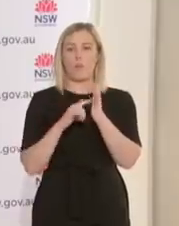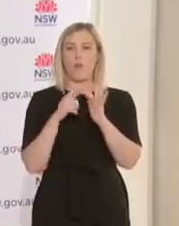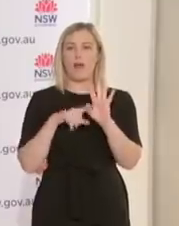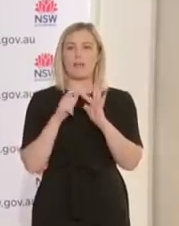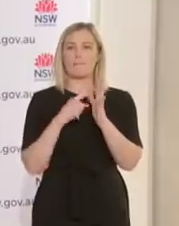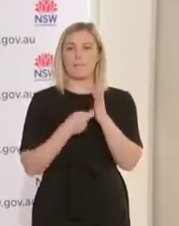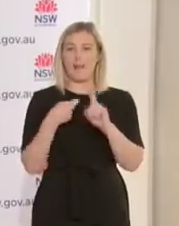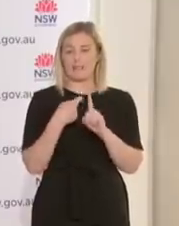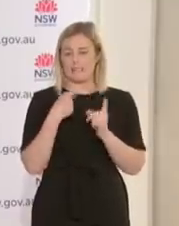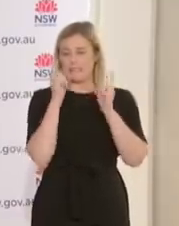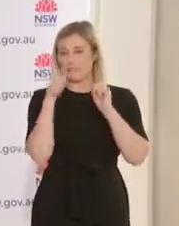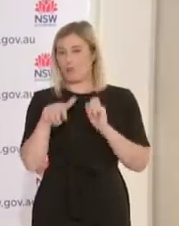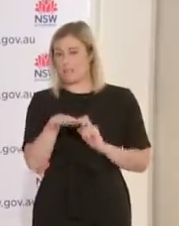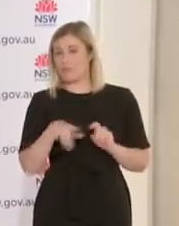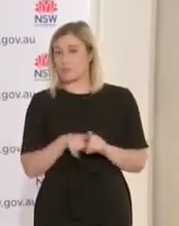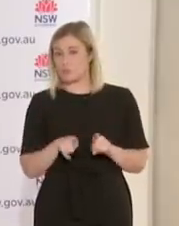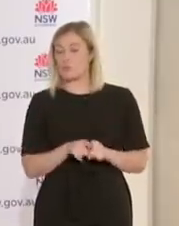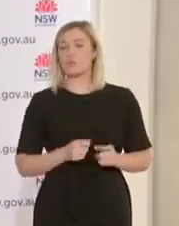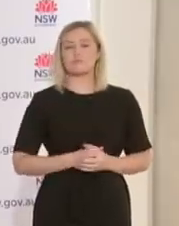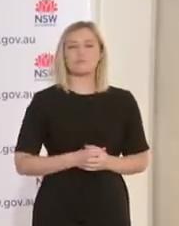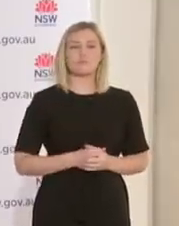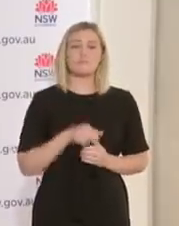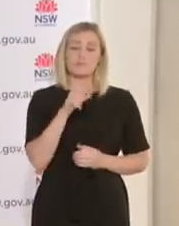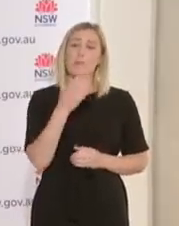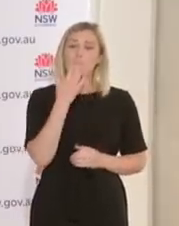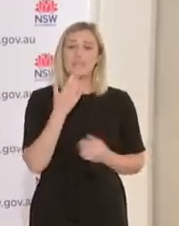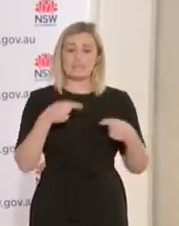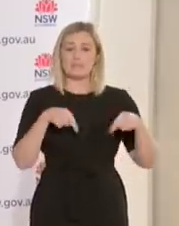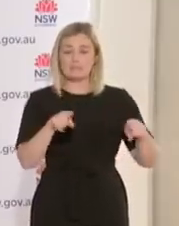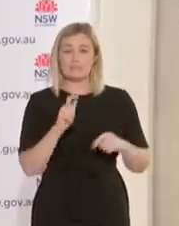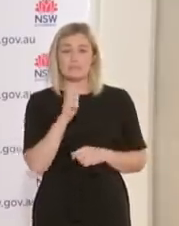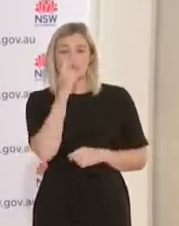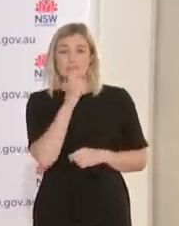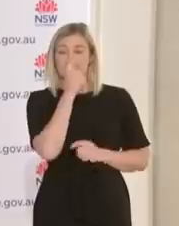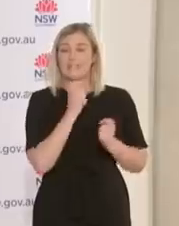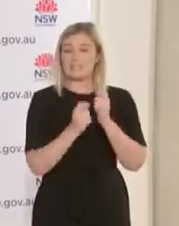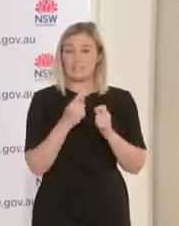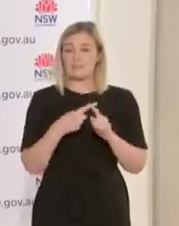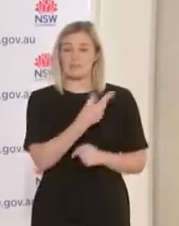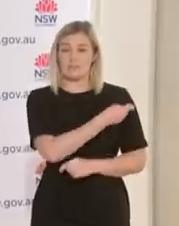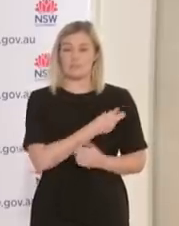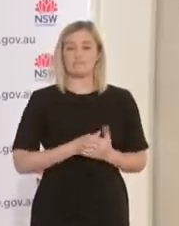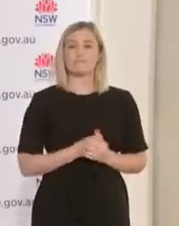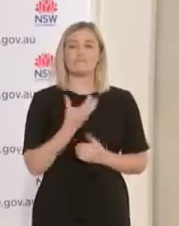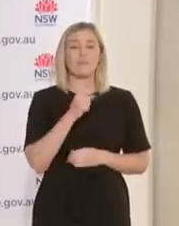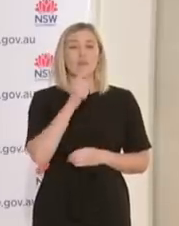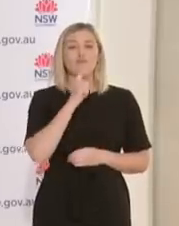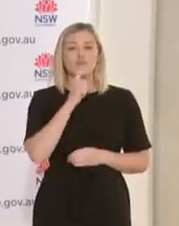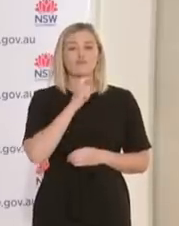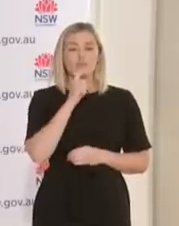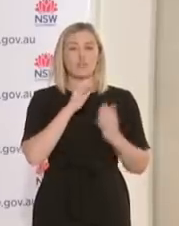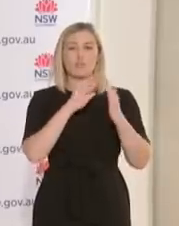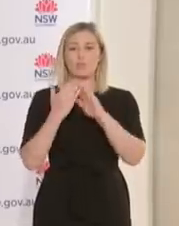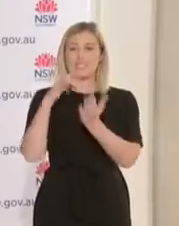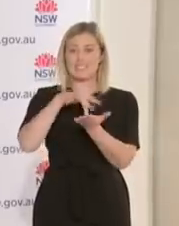My message is please come forward to get tested and vaccination. Redfern Community Centre is a new COVID testing site and it's